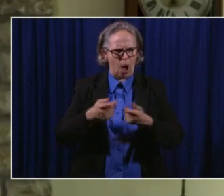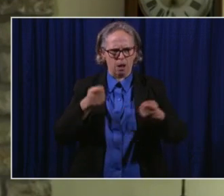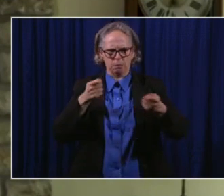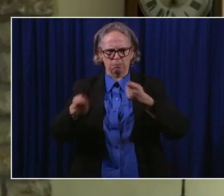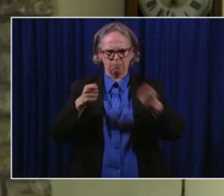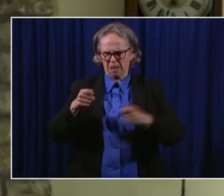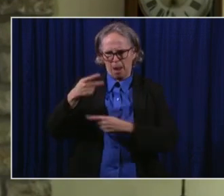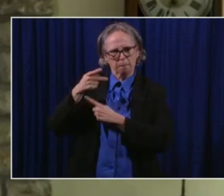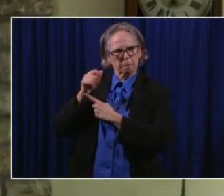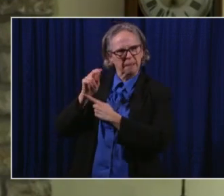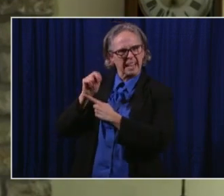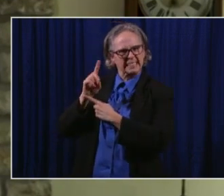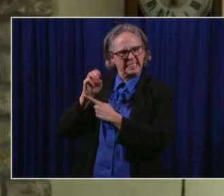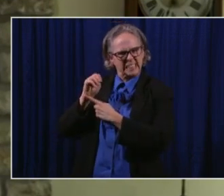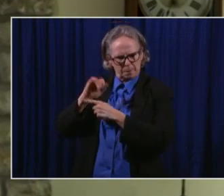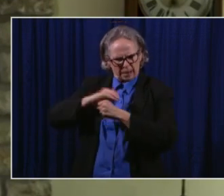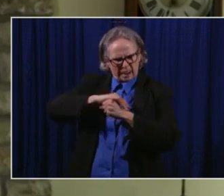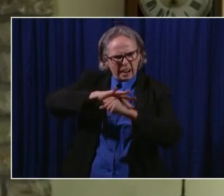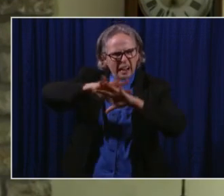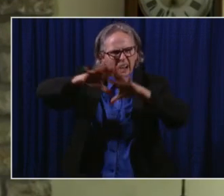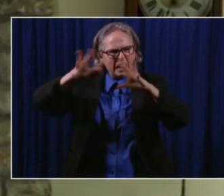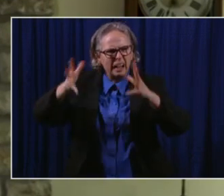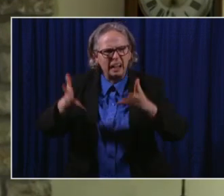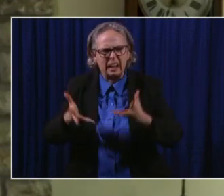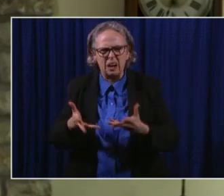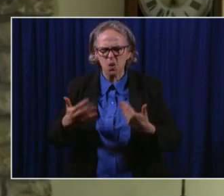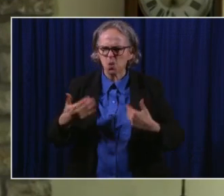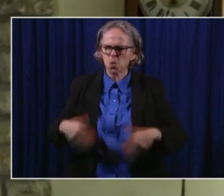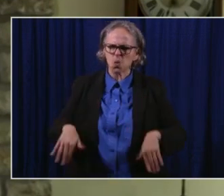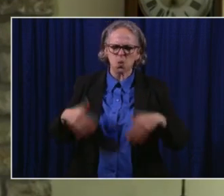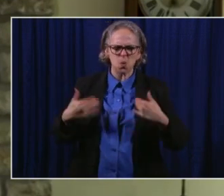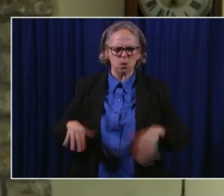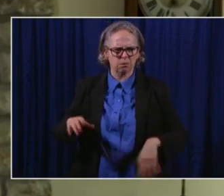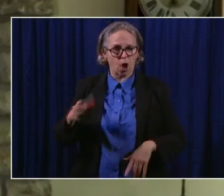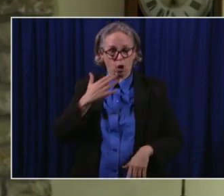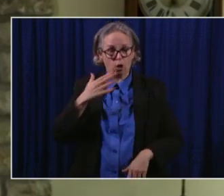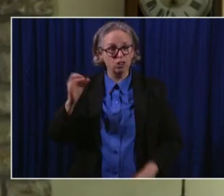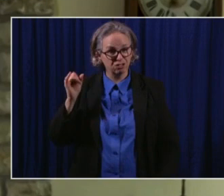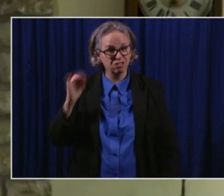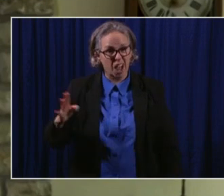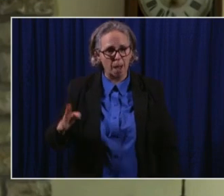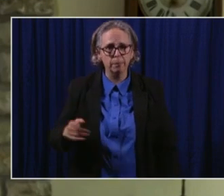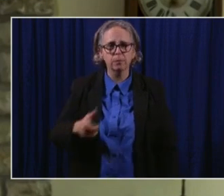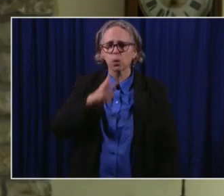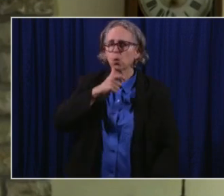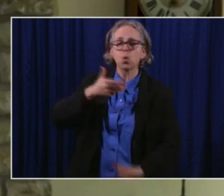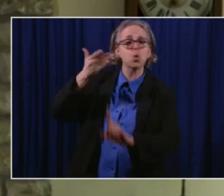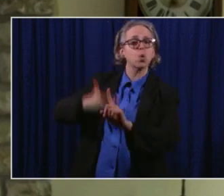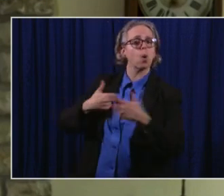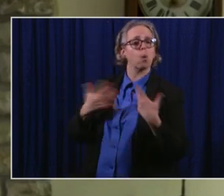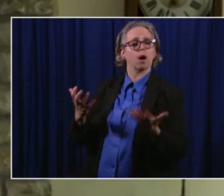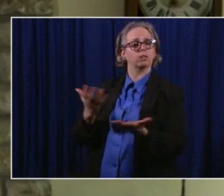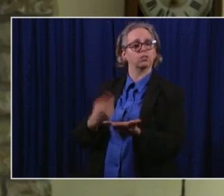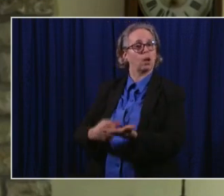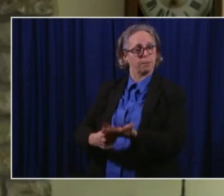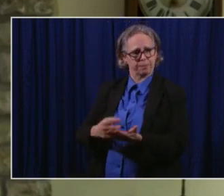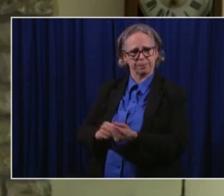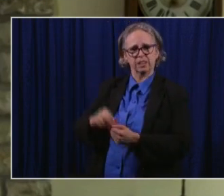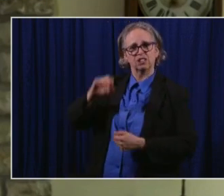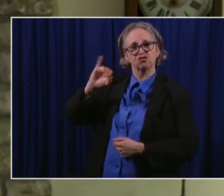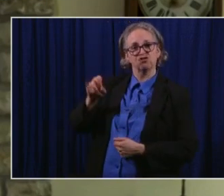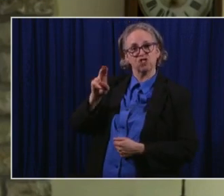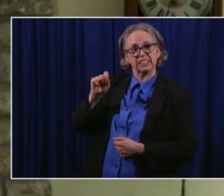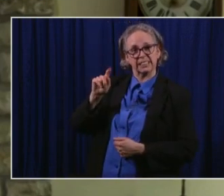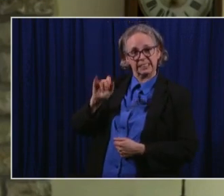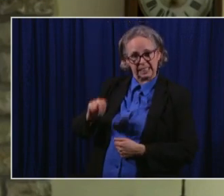And I think they're doing a very, very good job. First up is Justin Jennings, Chief Executive Officer of Youngstown City